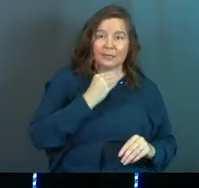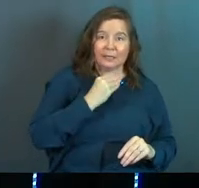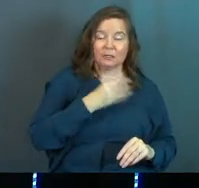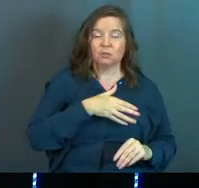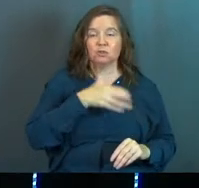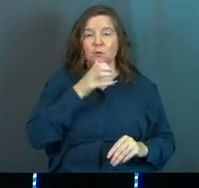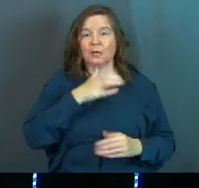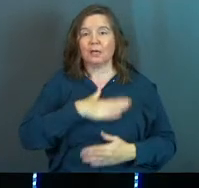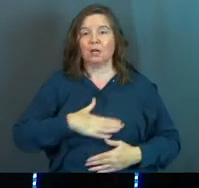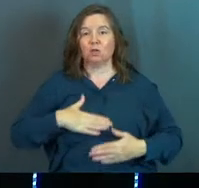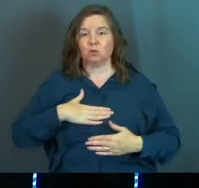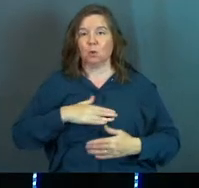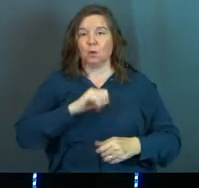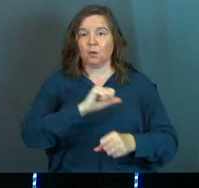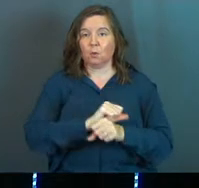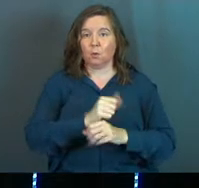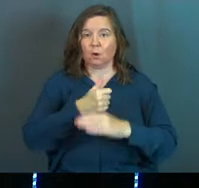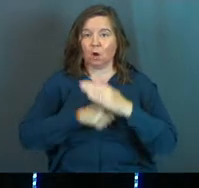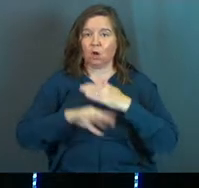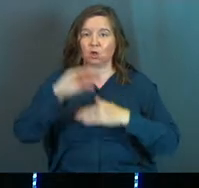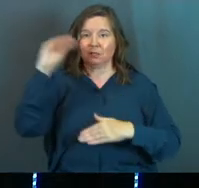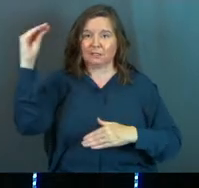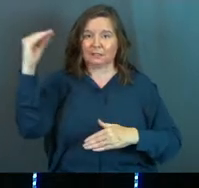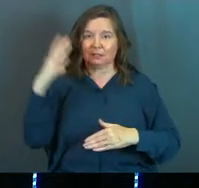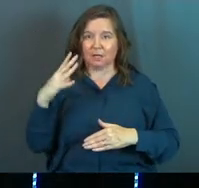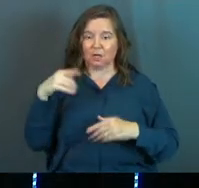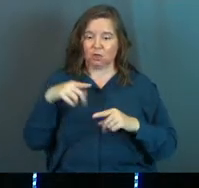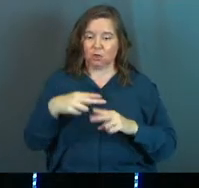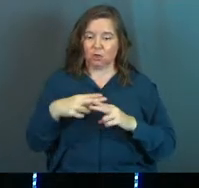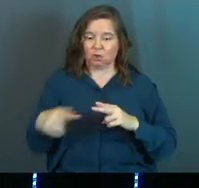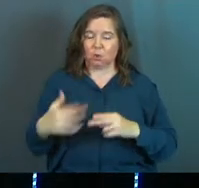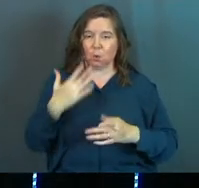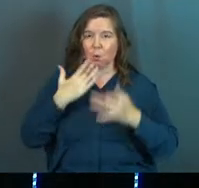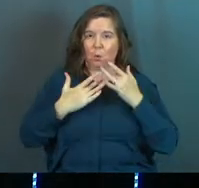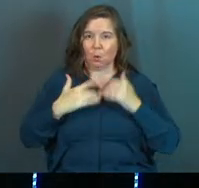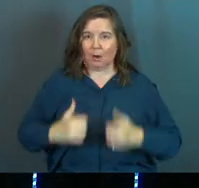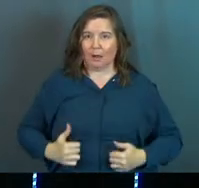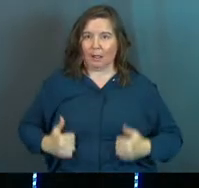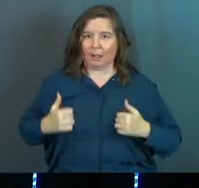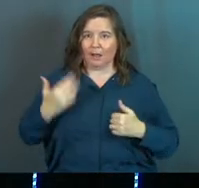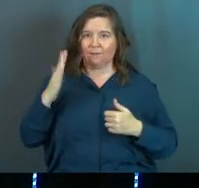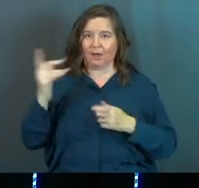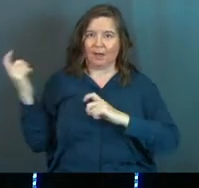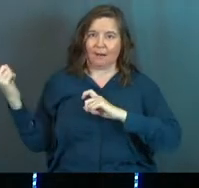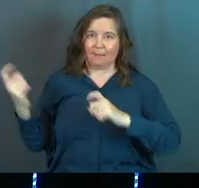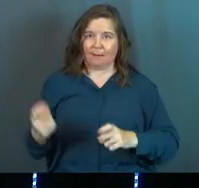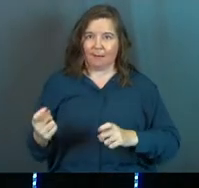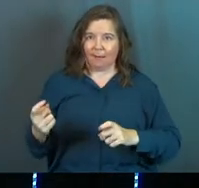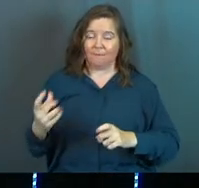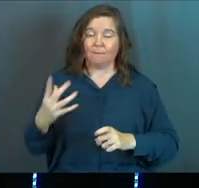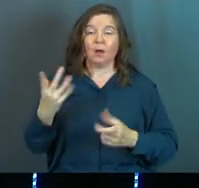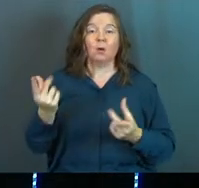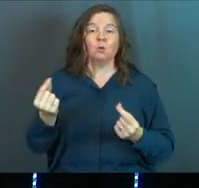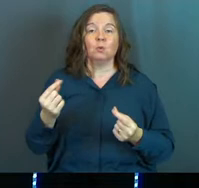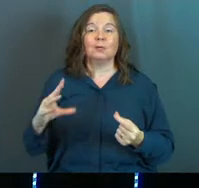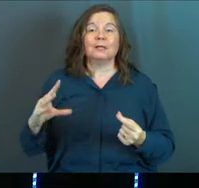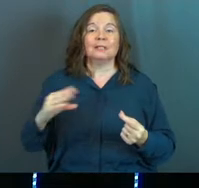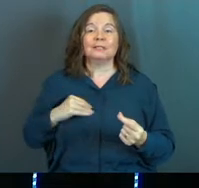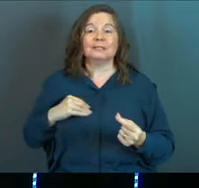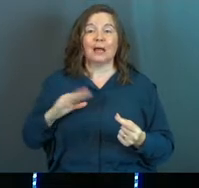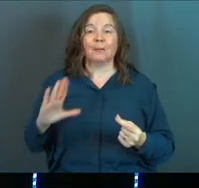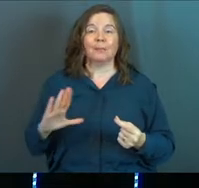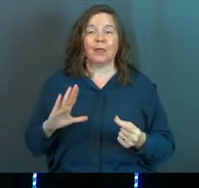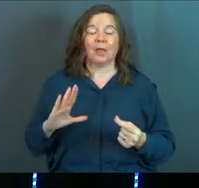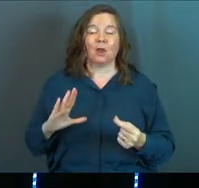drink, and enjoy their work under the sun during the short life that God has given them, and to accept their lot or their